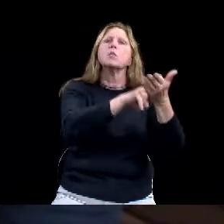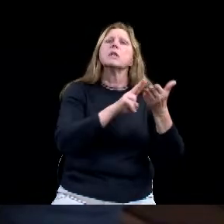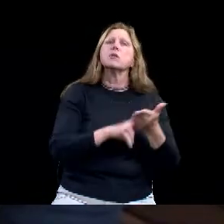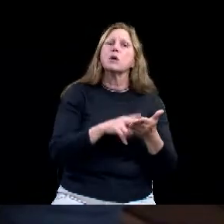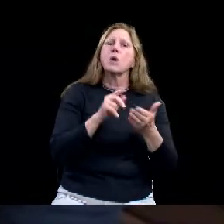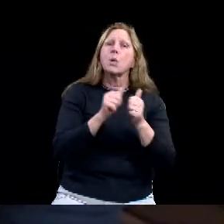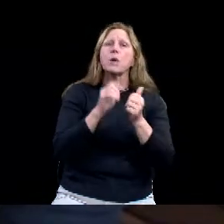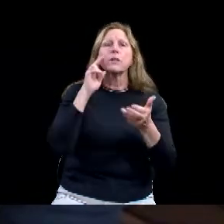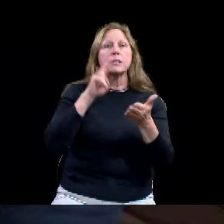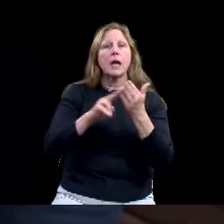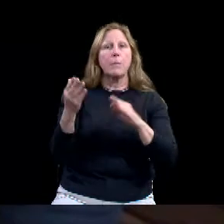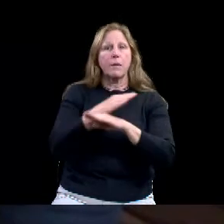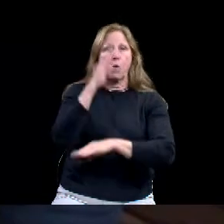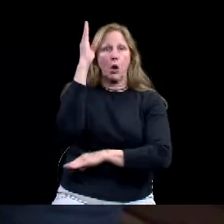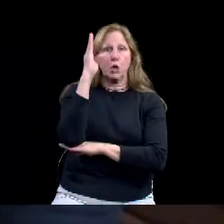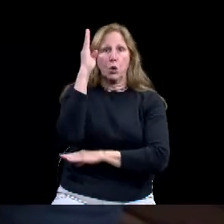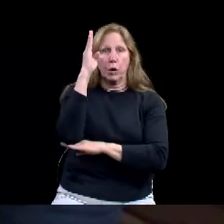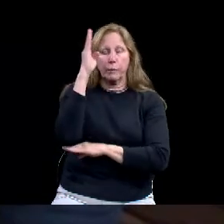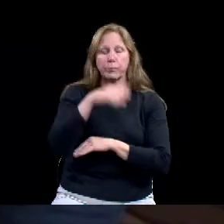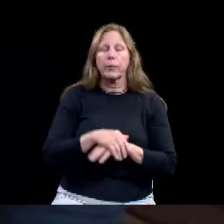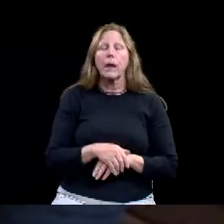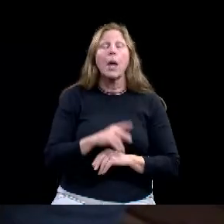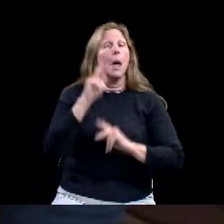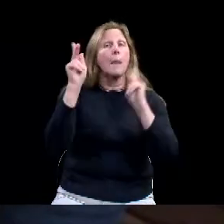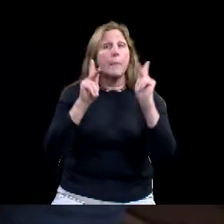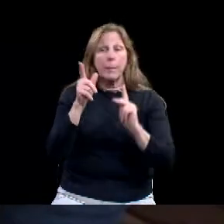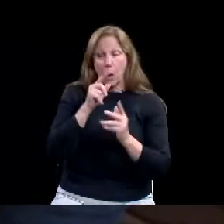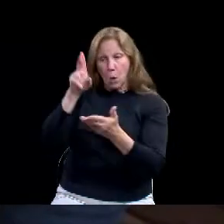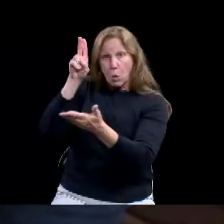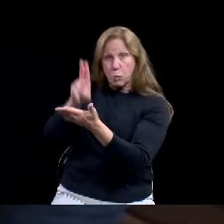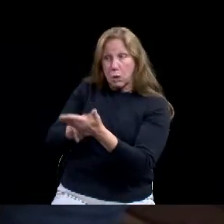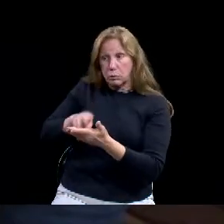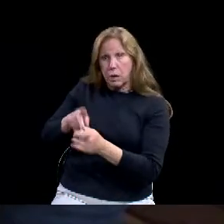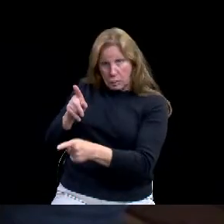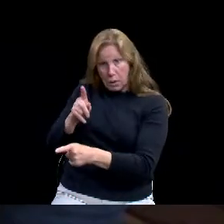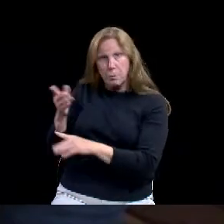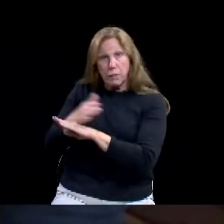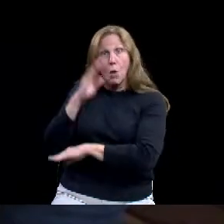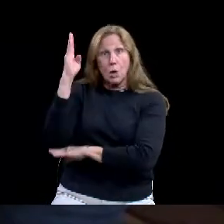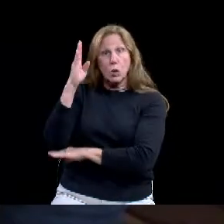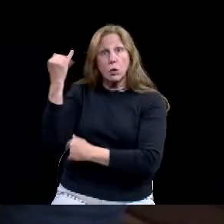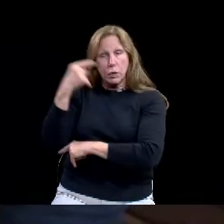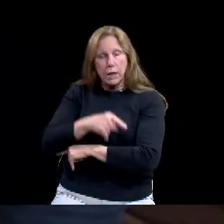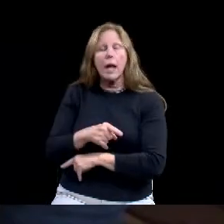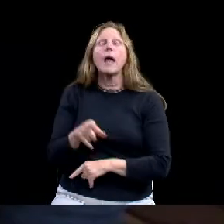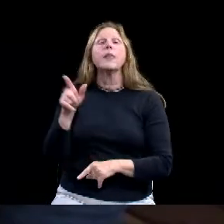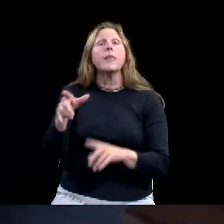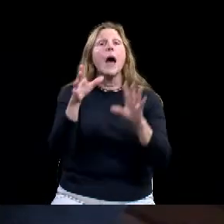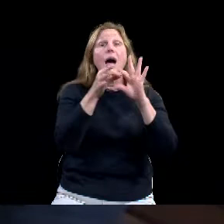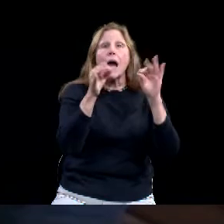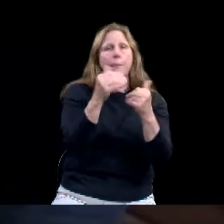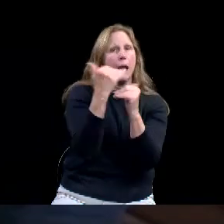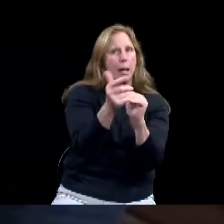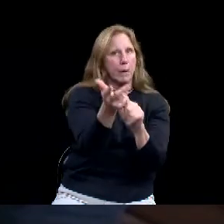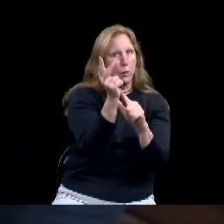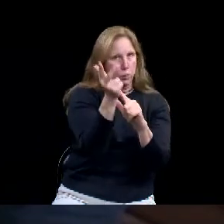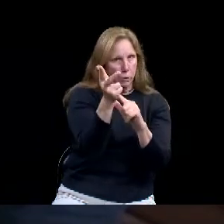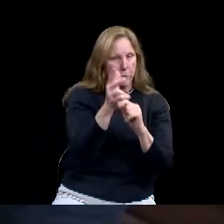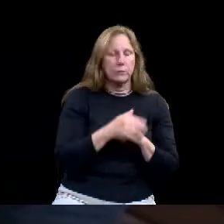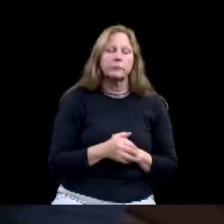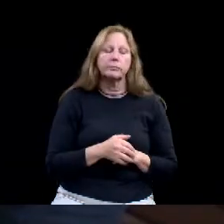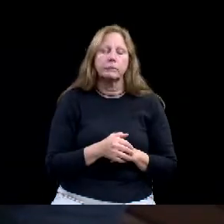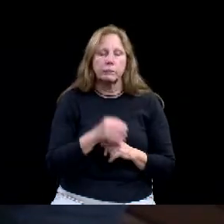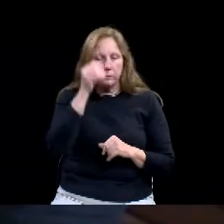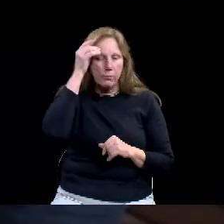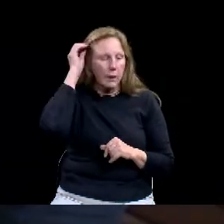comments to three minutes. On items other than public hearings, speakers will be allotted one three-minute presentation, regardless of the number of agenda items the Speaker wishes